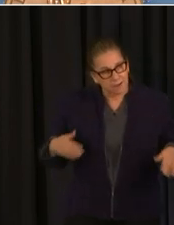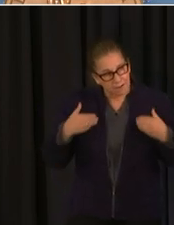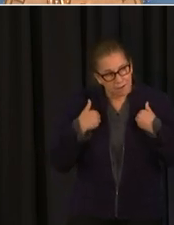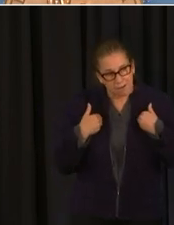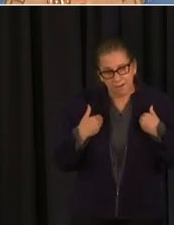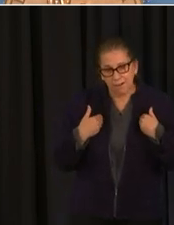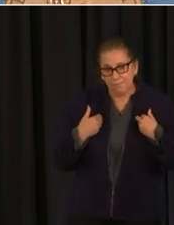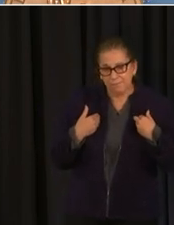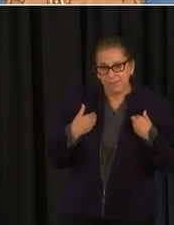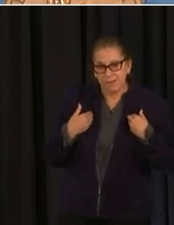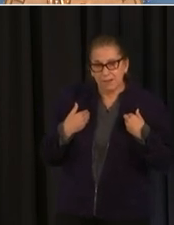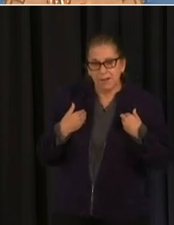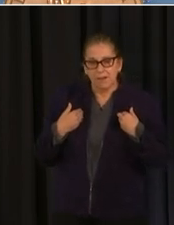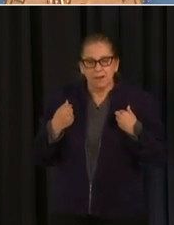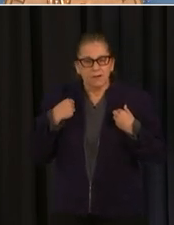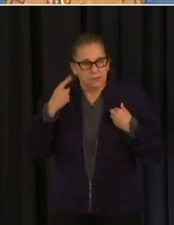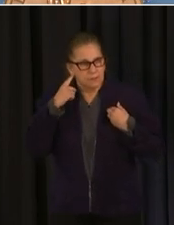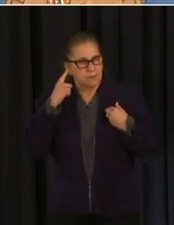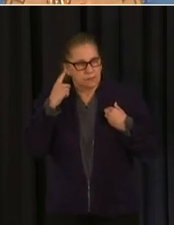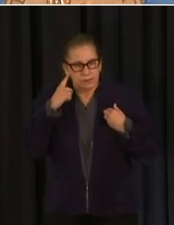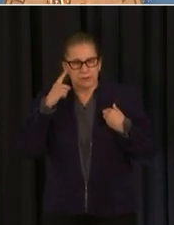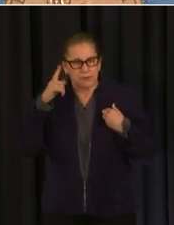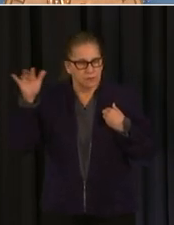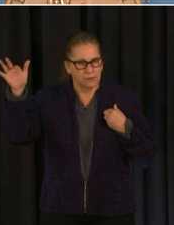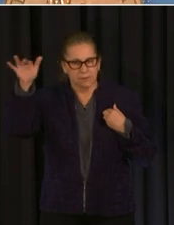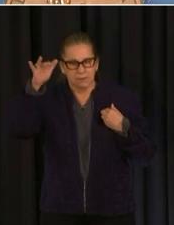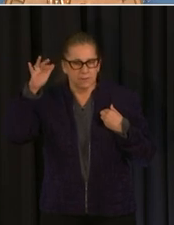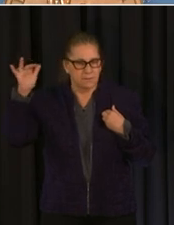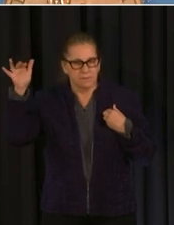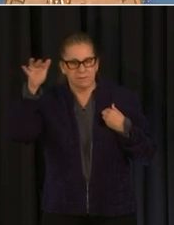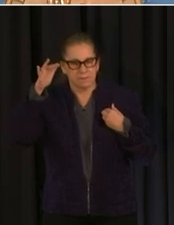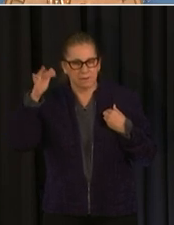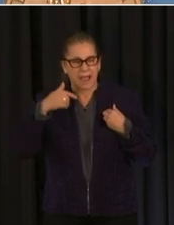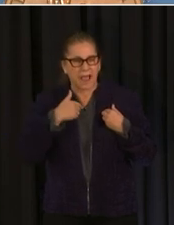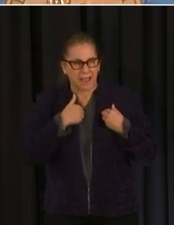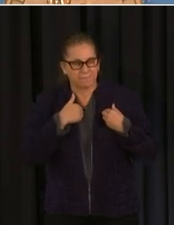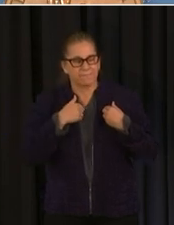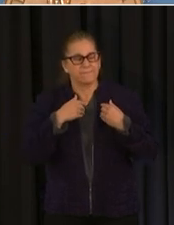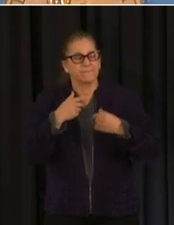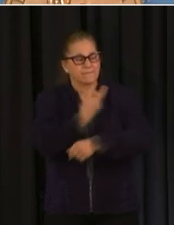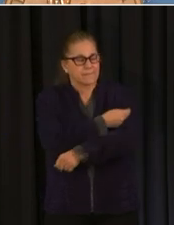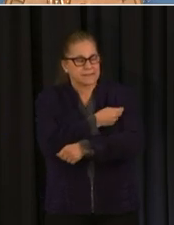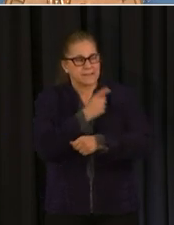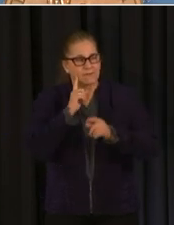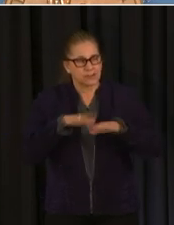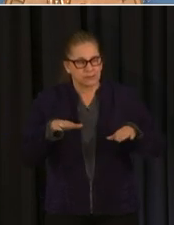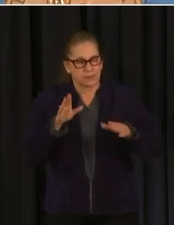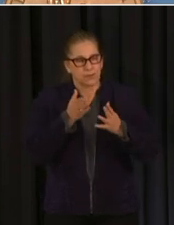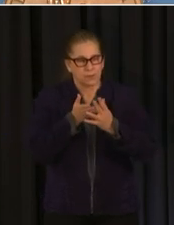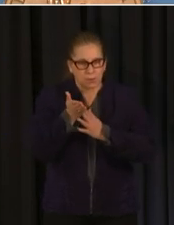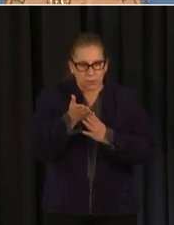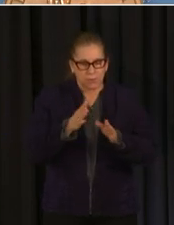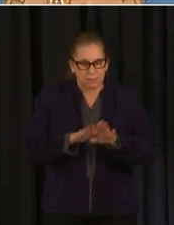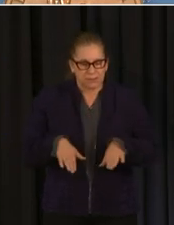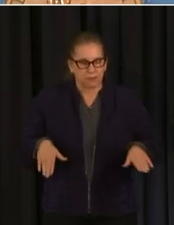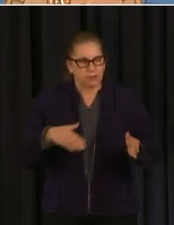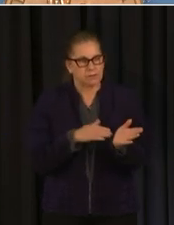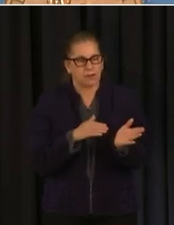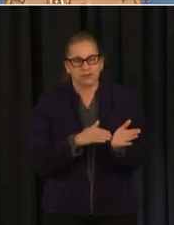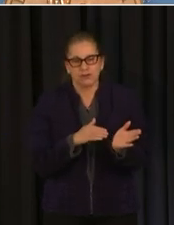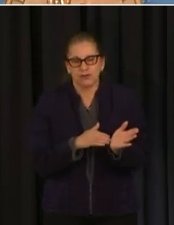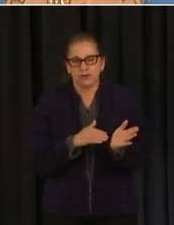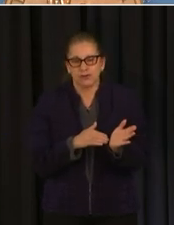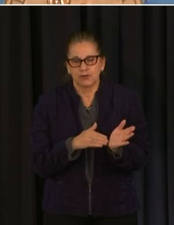obviously we've heard some discussion about maybe getting this to the pediatrician's office more familiar surroundings uh